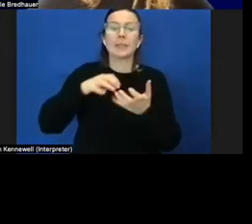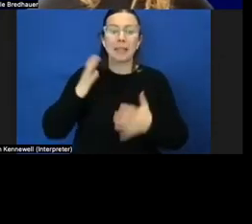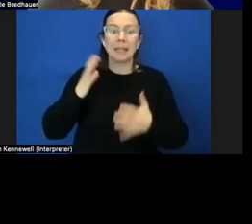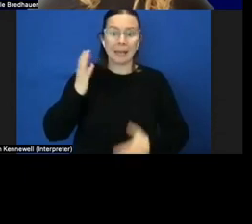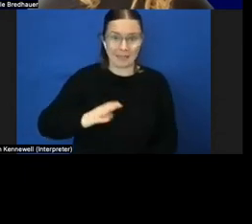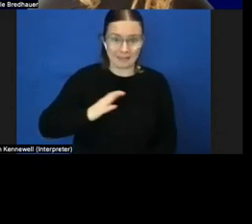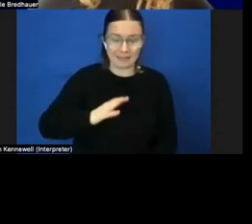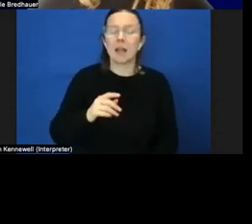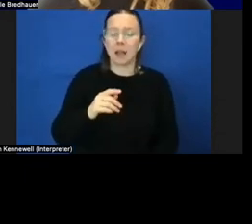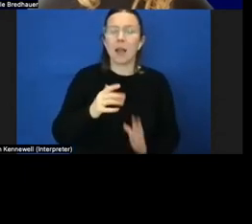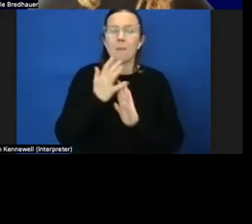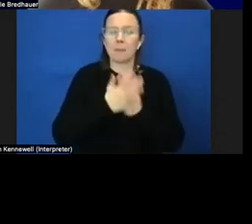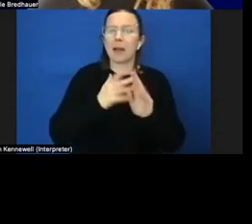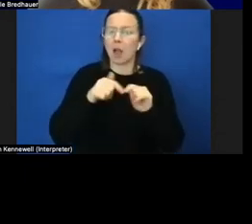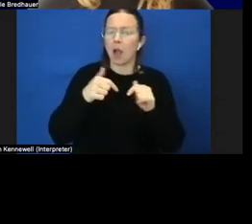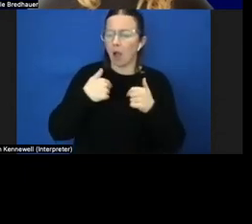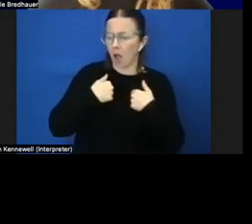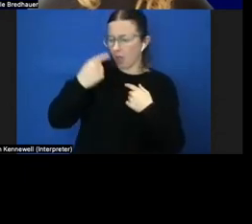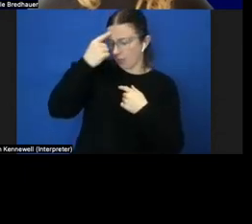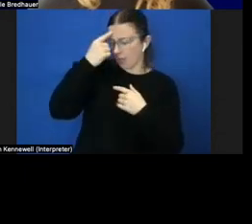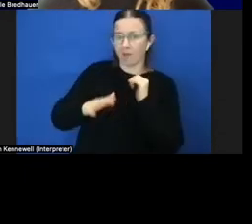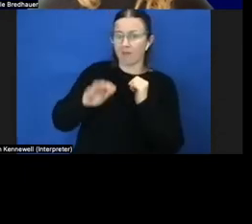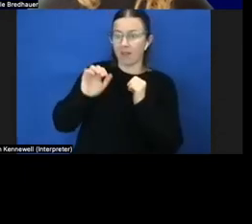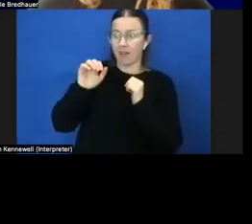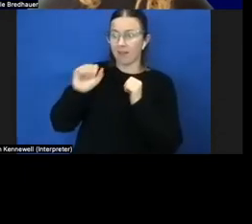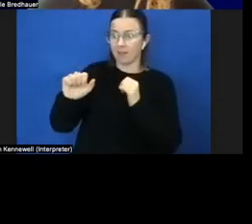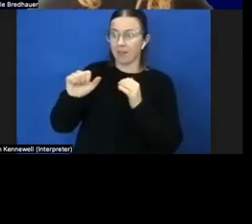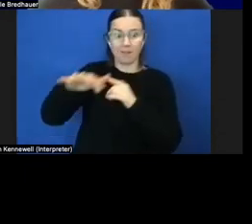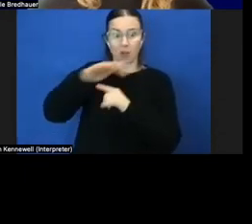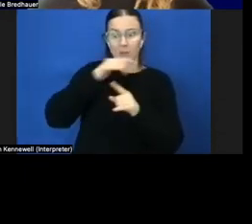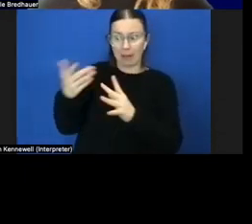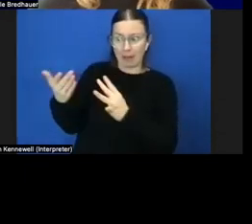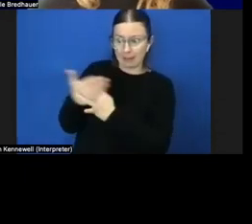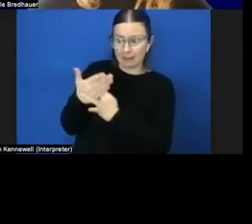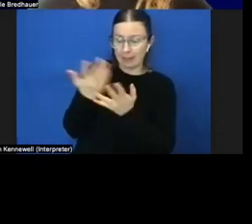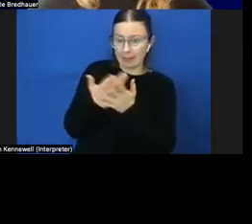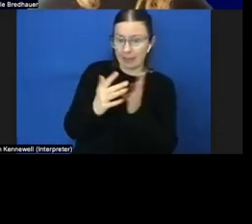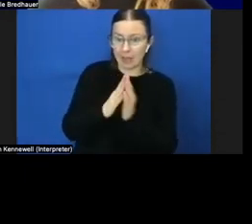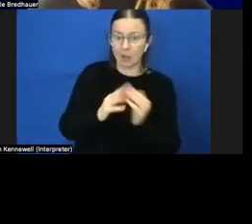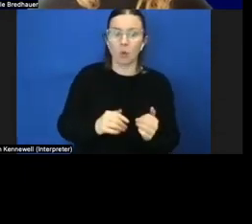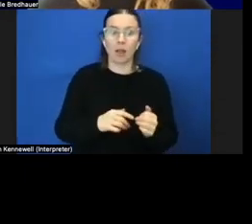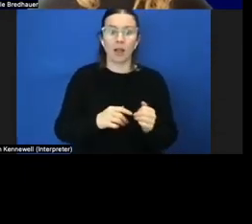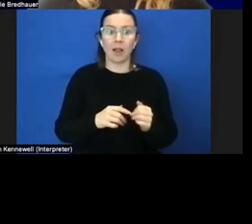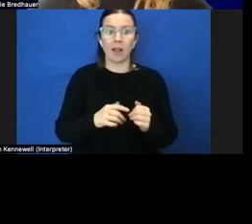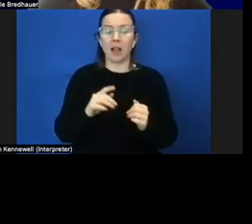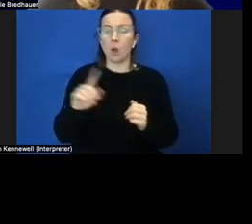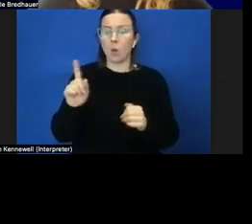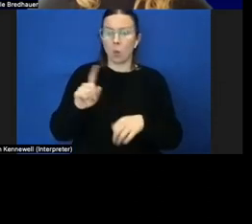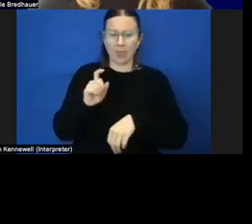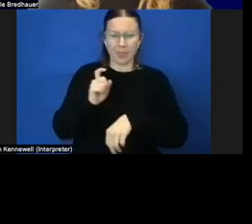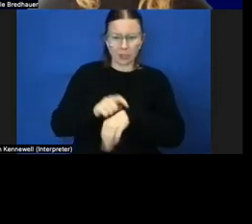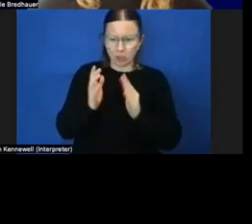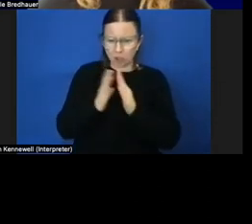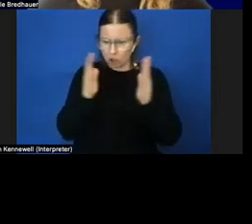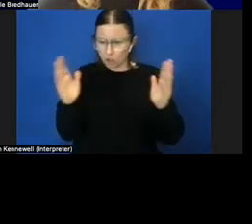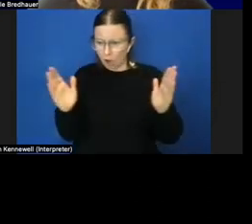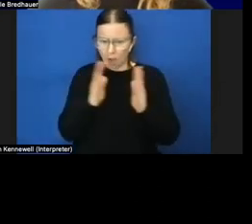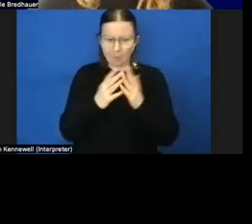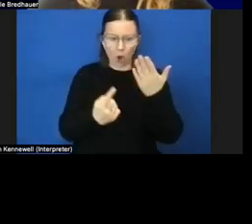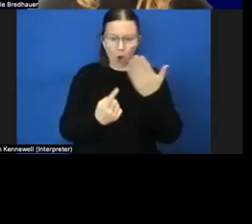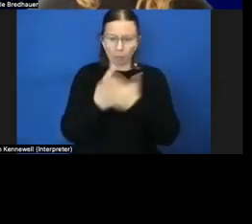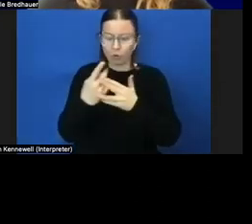considering their access to the environment the time and the opportunity that they have to do this important learning